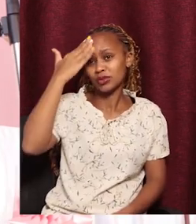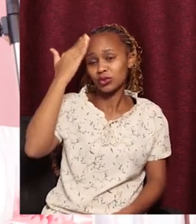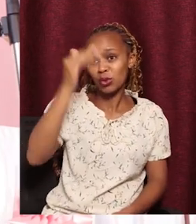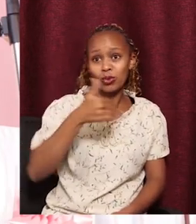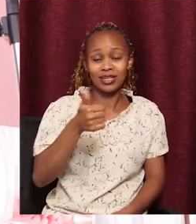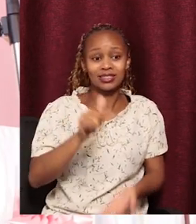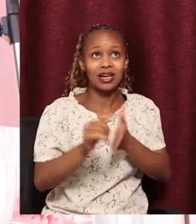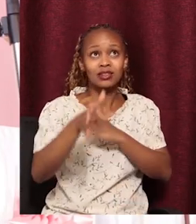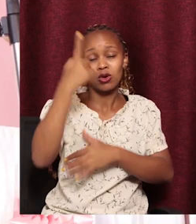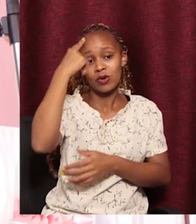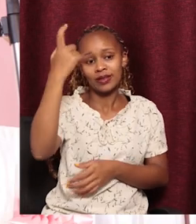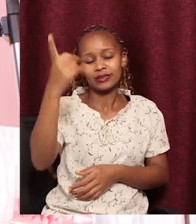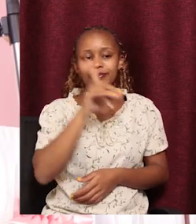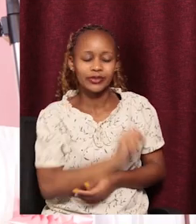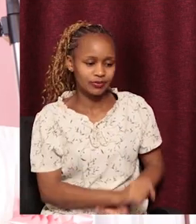that is God's dream.